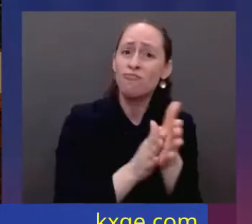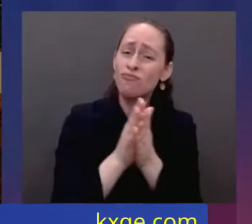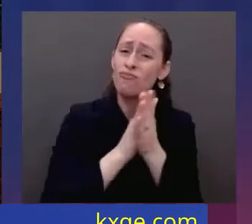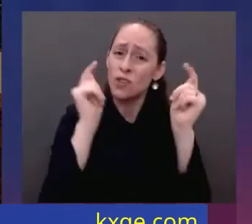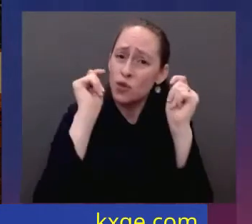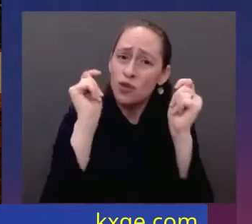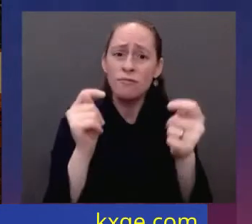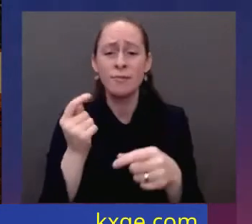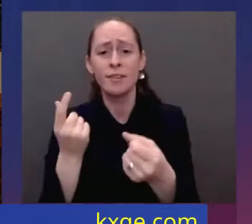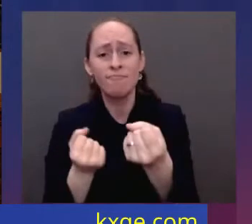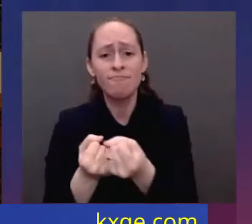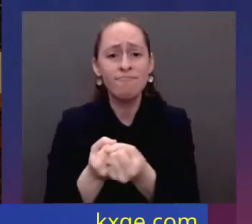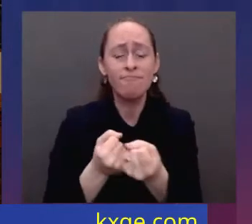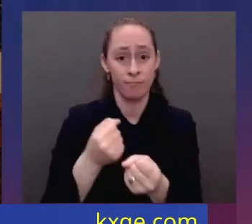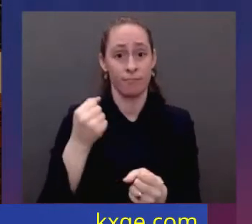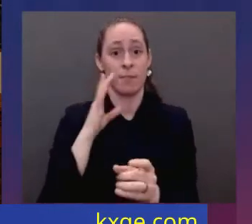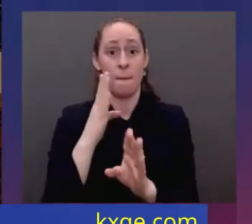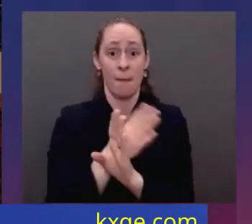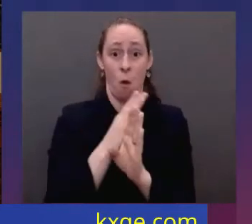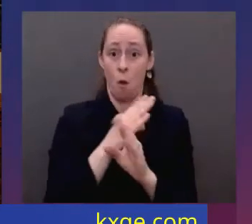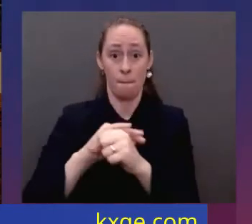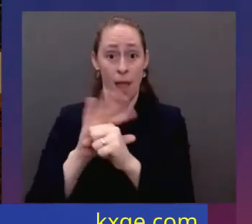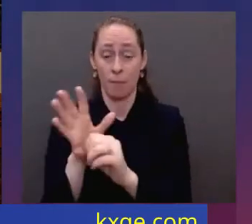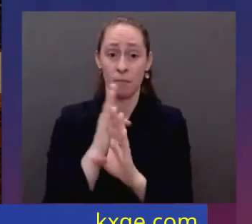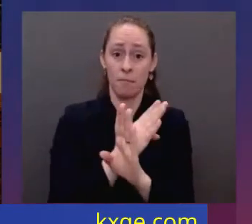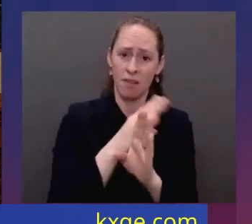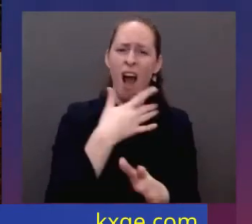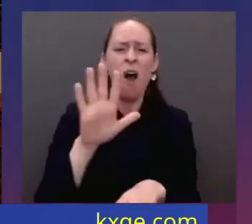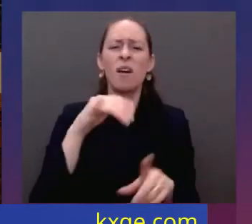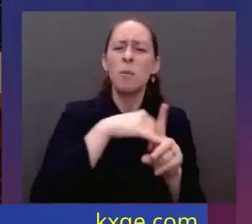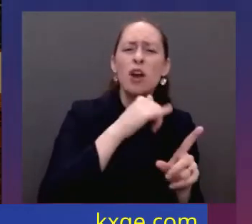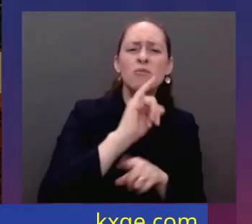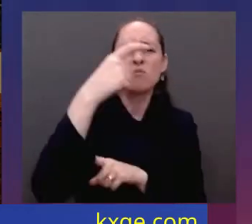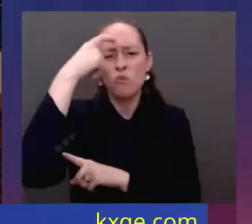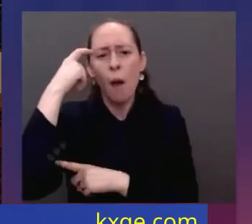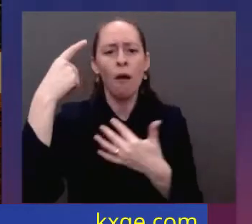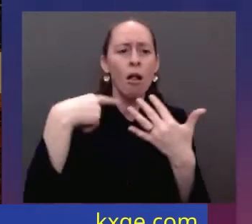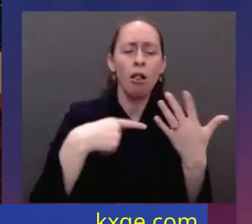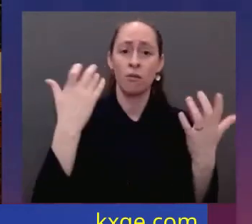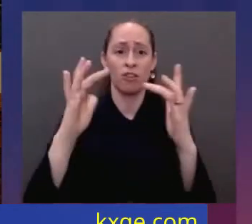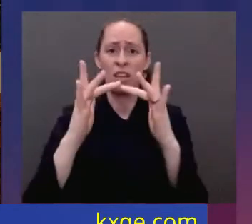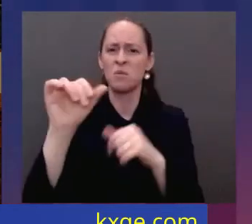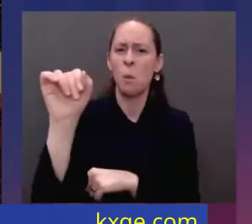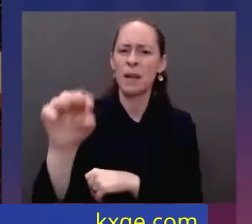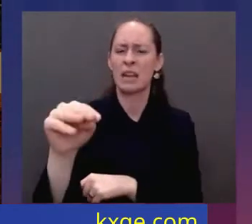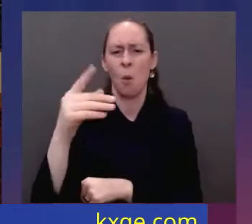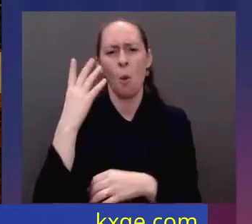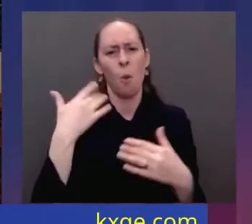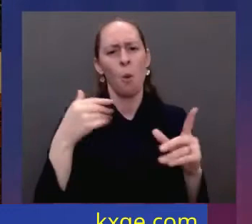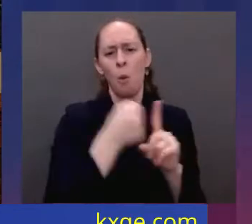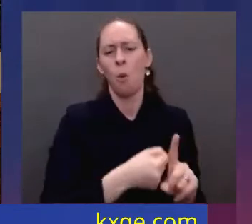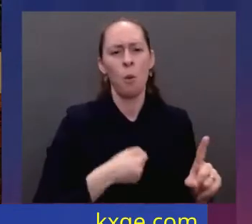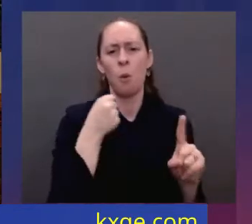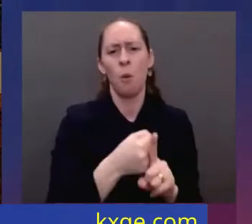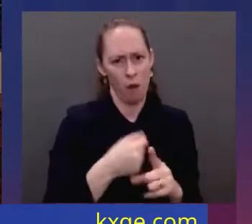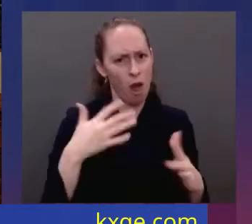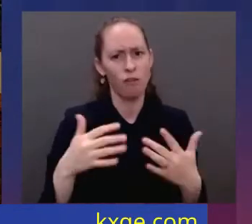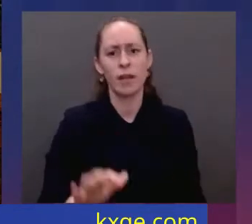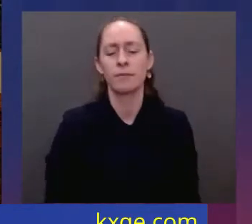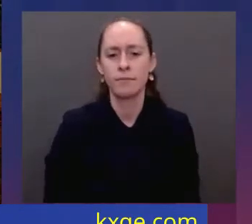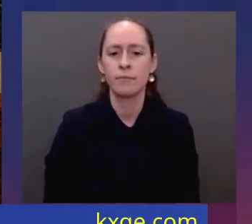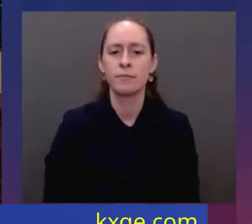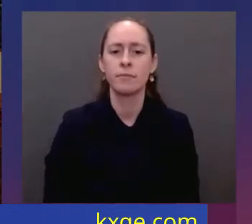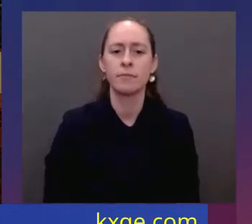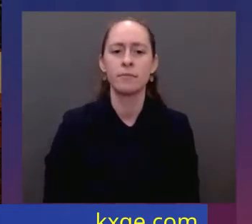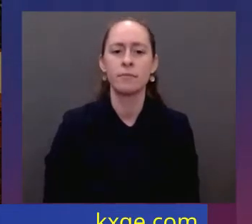violence, trauma, and the harms of social media. As Frances Haugen, who is here tonight with us, has shown, we must hold social media